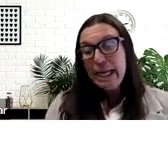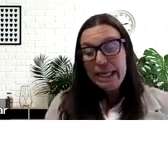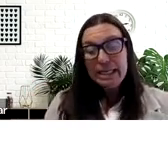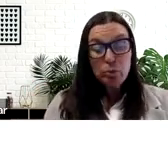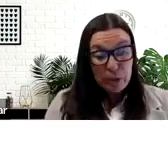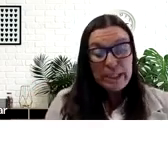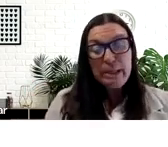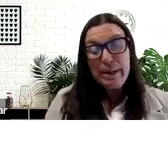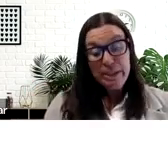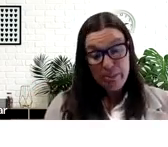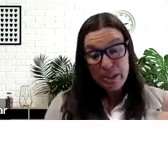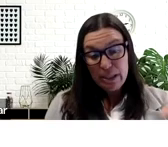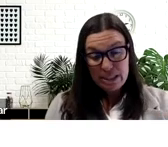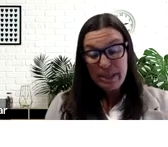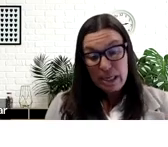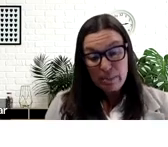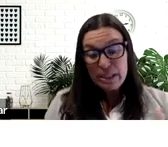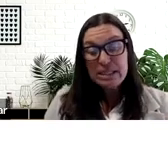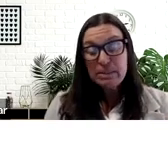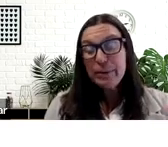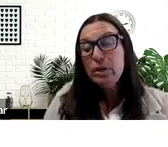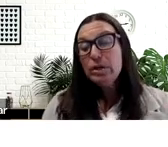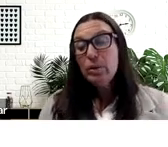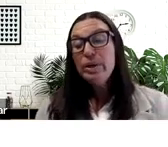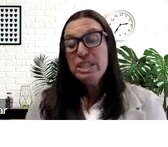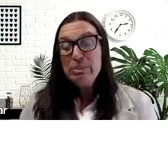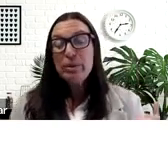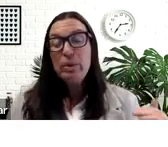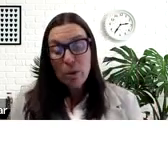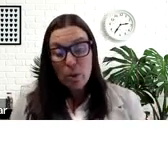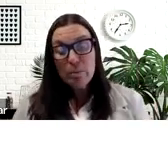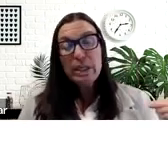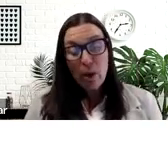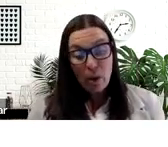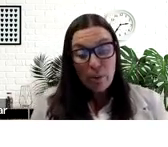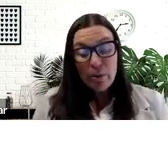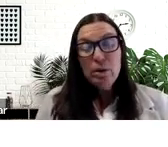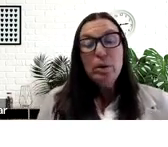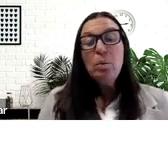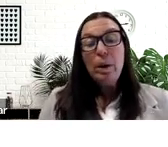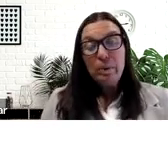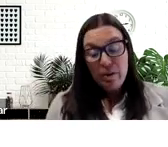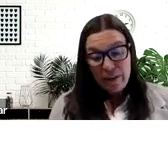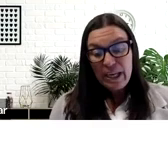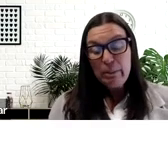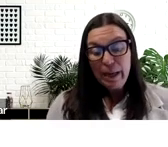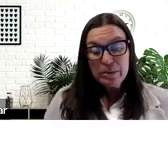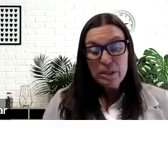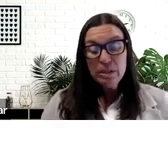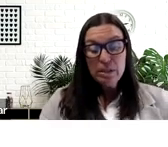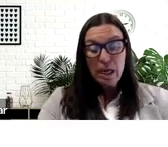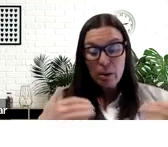And it's really about deep. It's about depth. It's about going deeper than we normally go when we are thinking